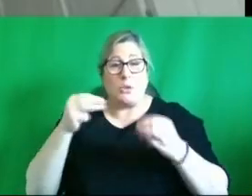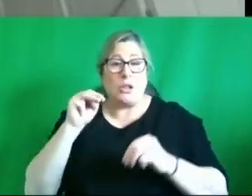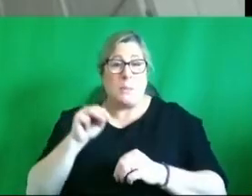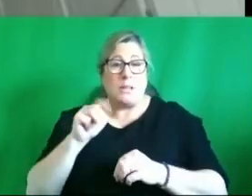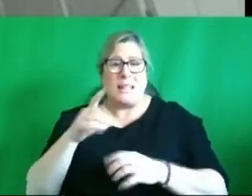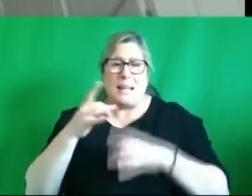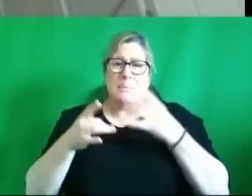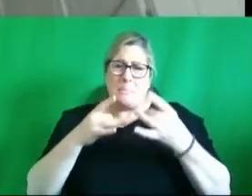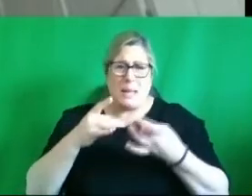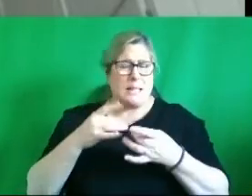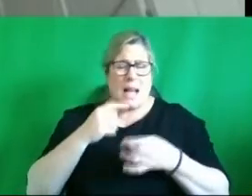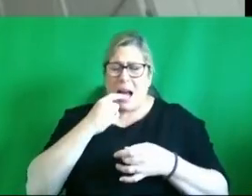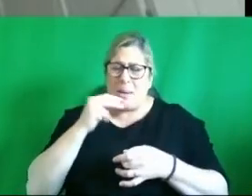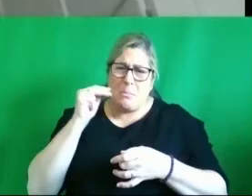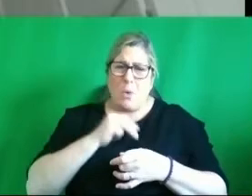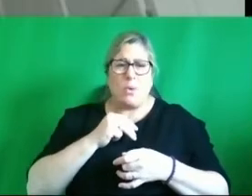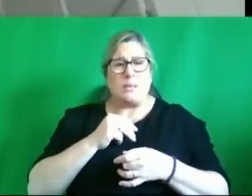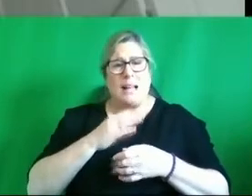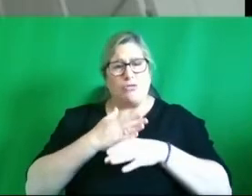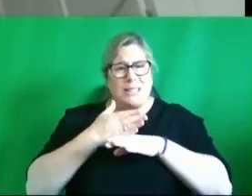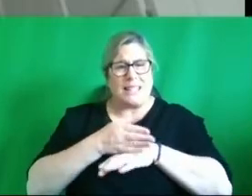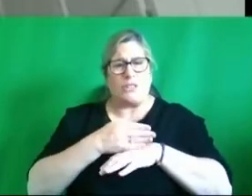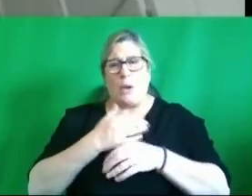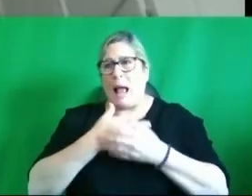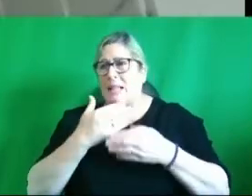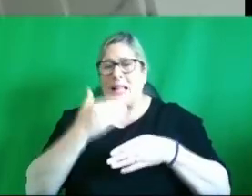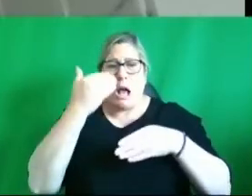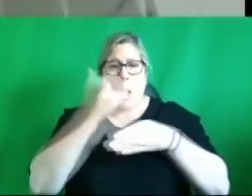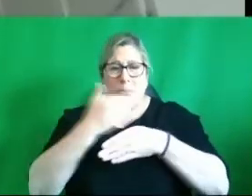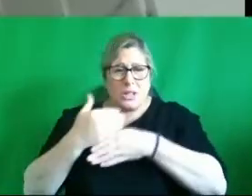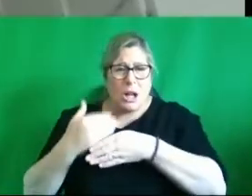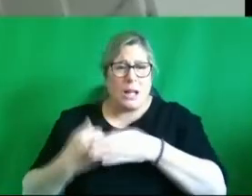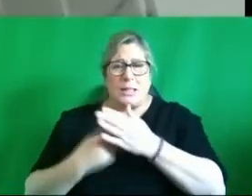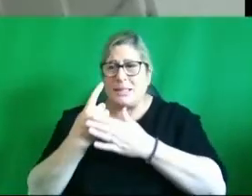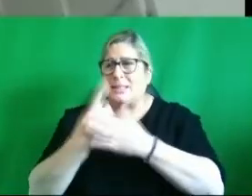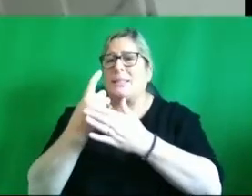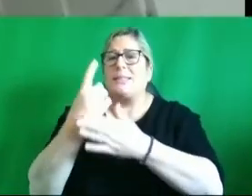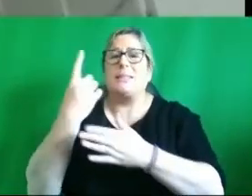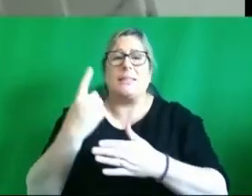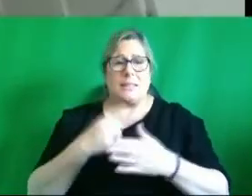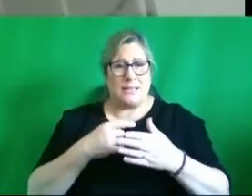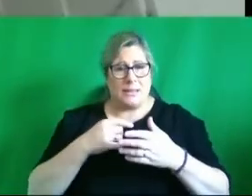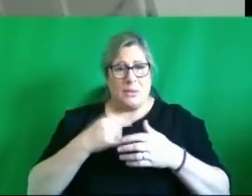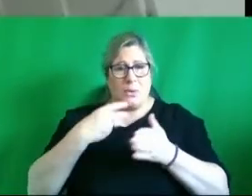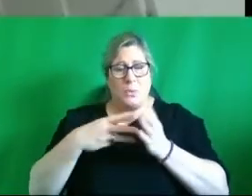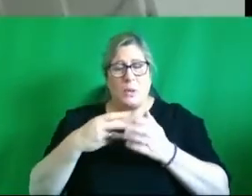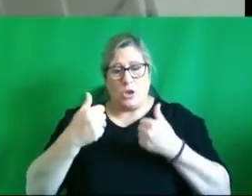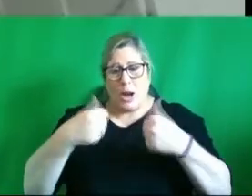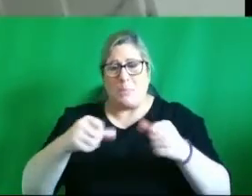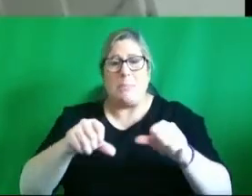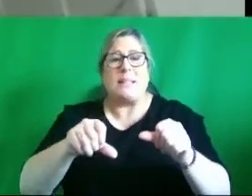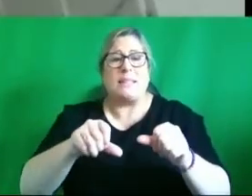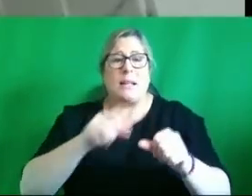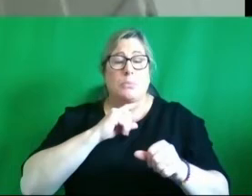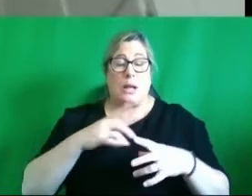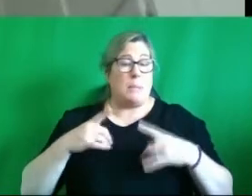to the many obstacles and bad actions you're going to face along the the implementation journey so but i'm very